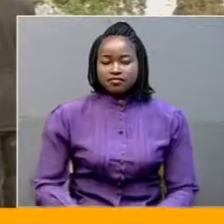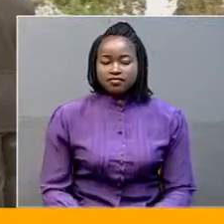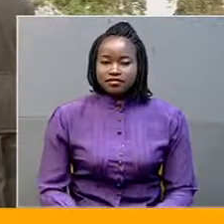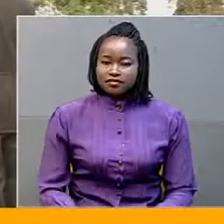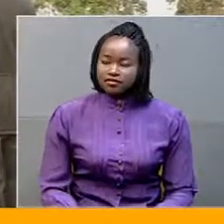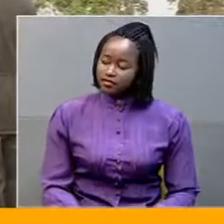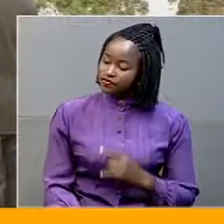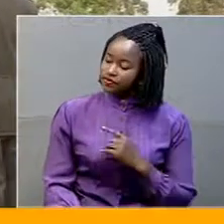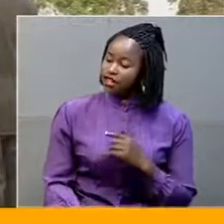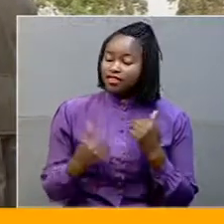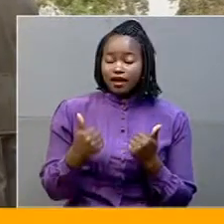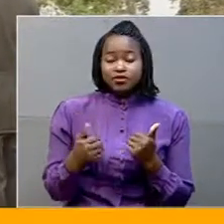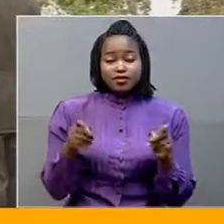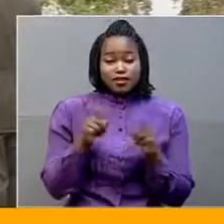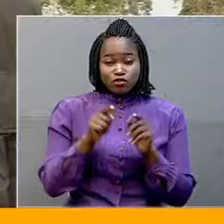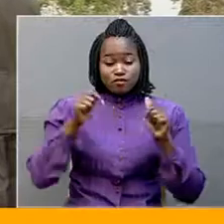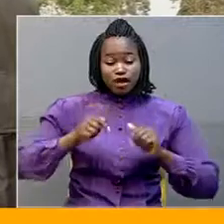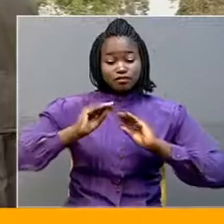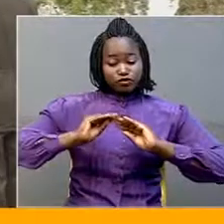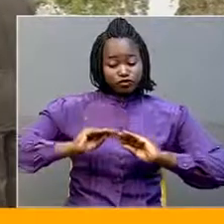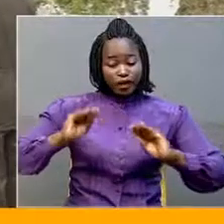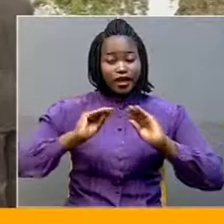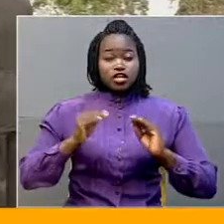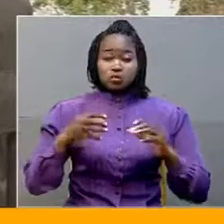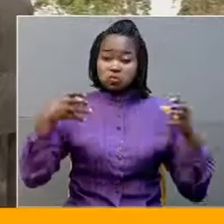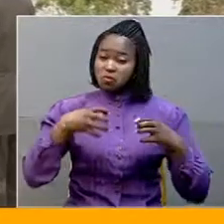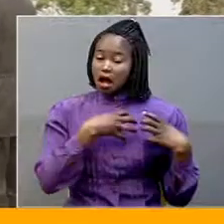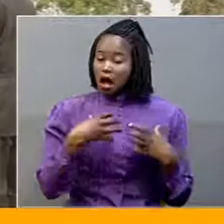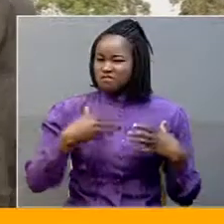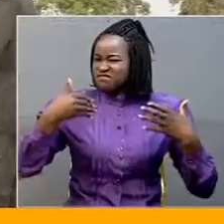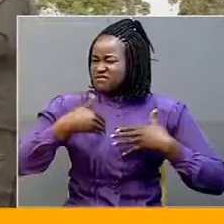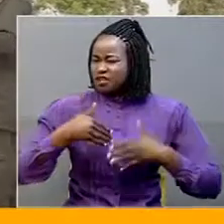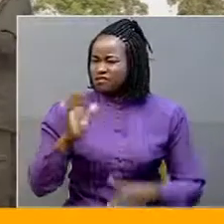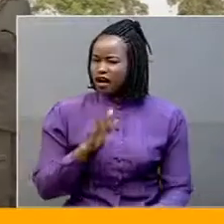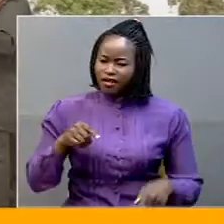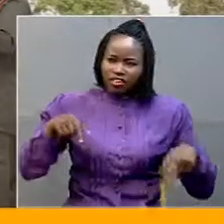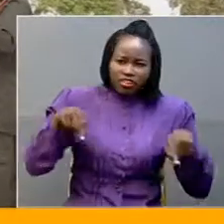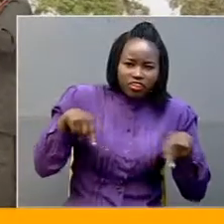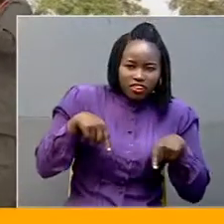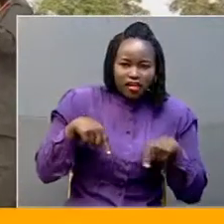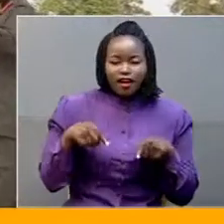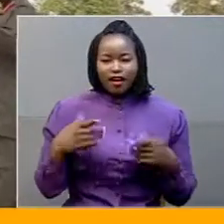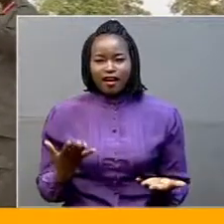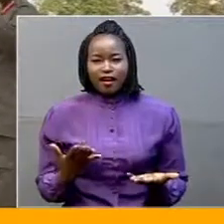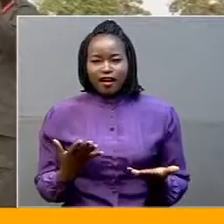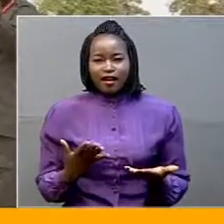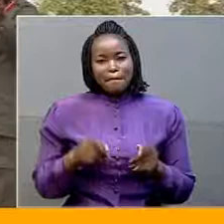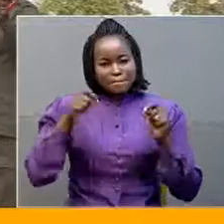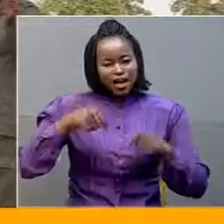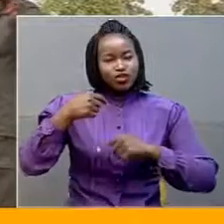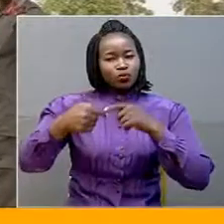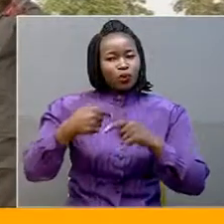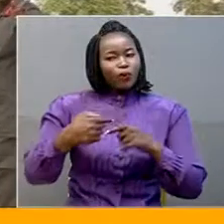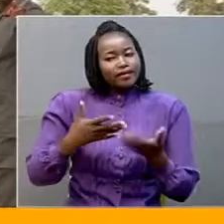brave soldiers should not should not fear fear taking the risks if the